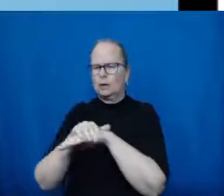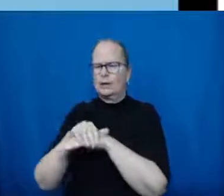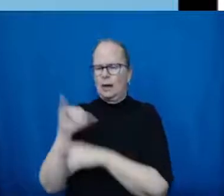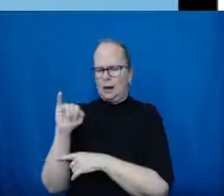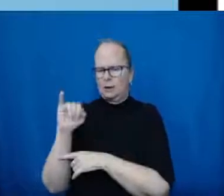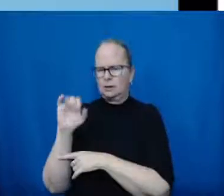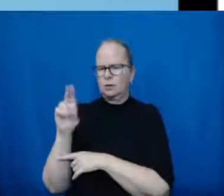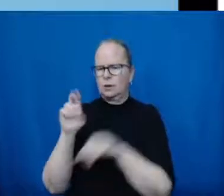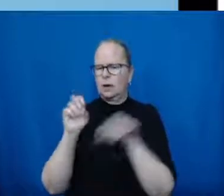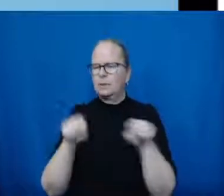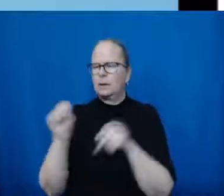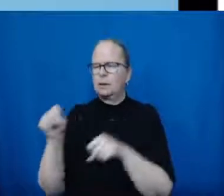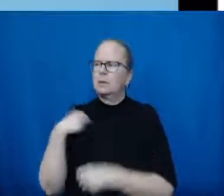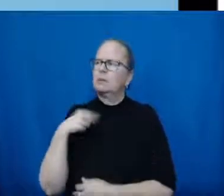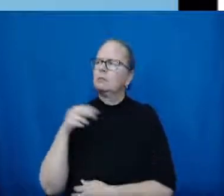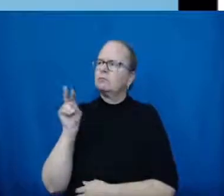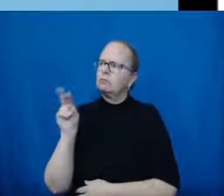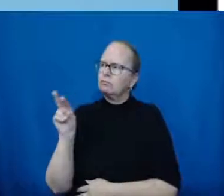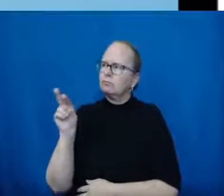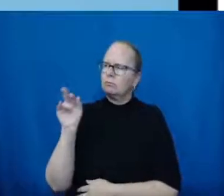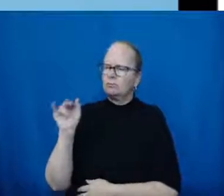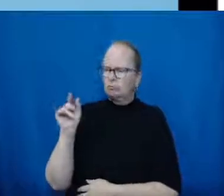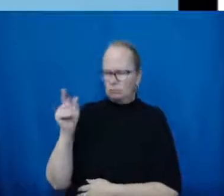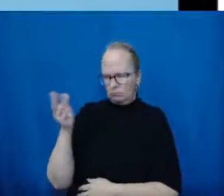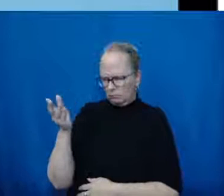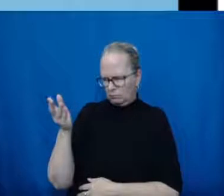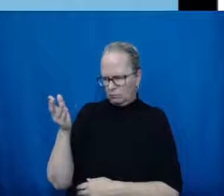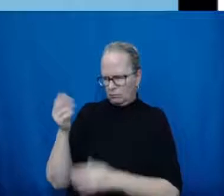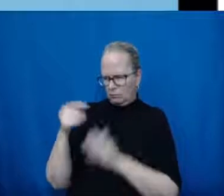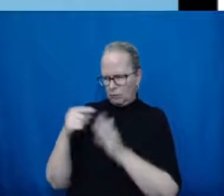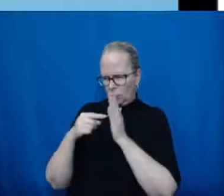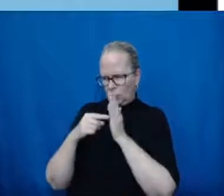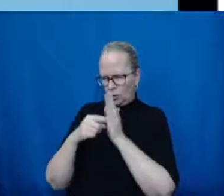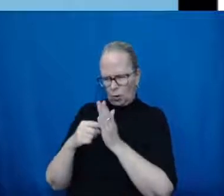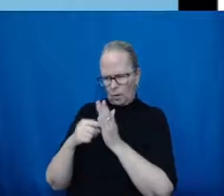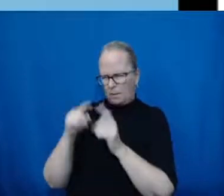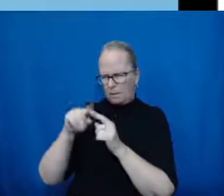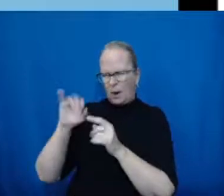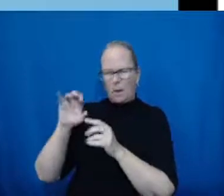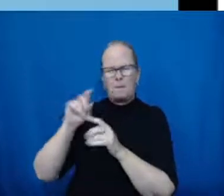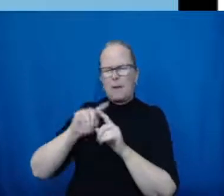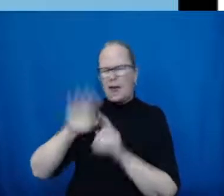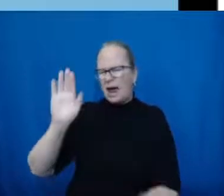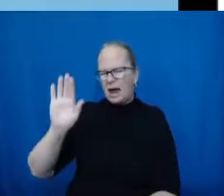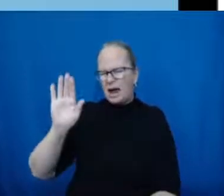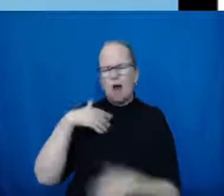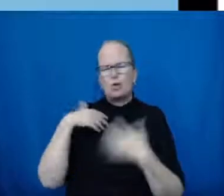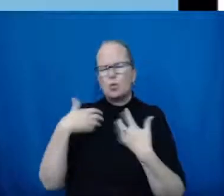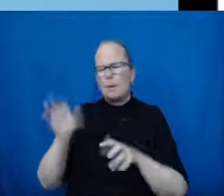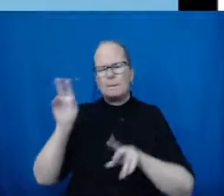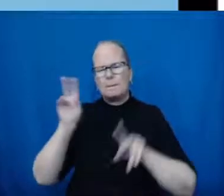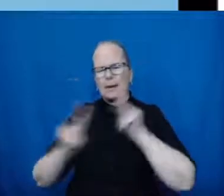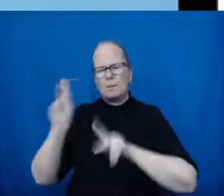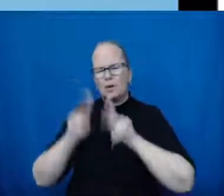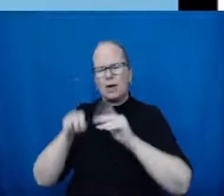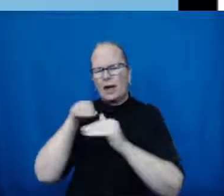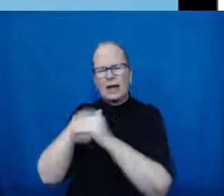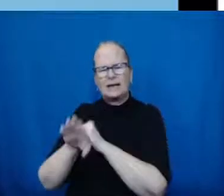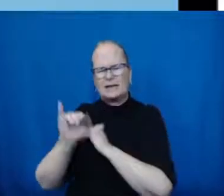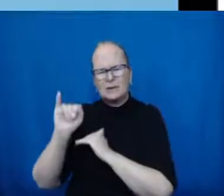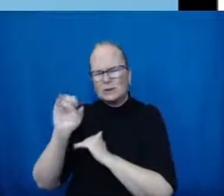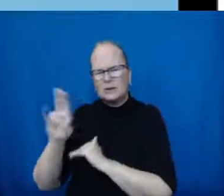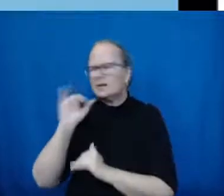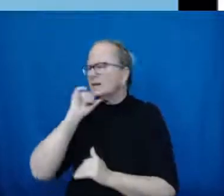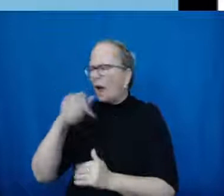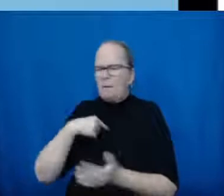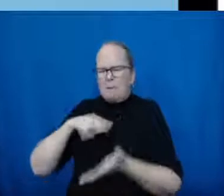want to reiterate, we don't want people in ICU. This can't be our end goal. Once someone's sick enough to require